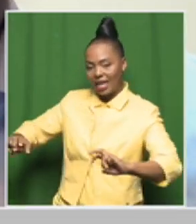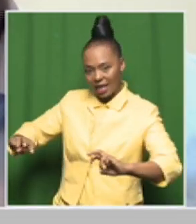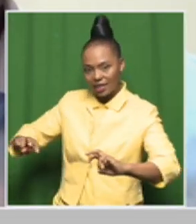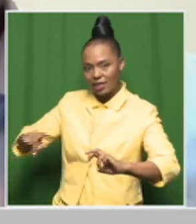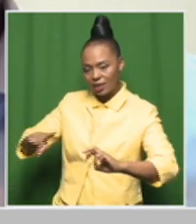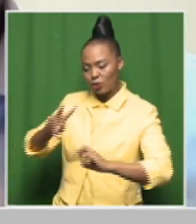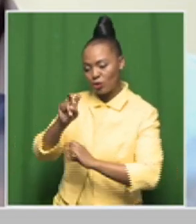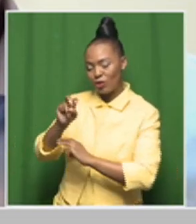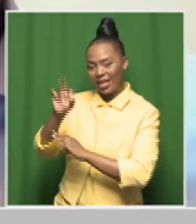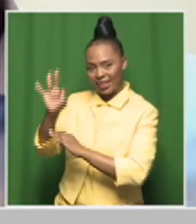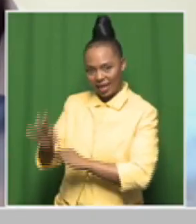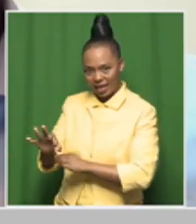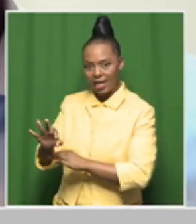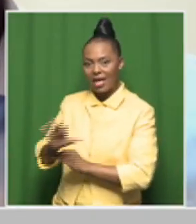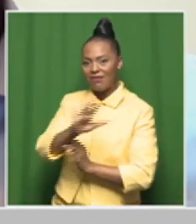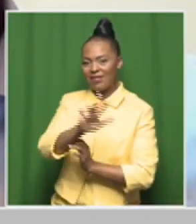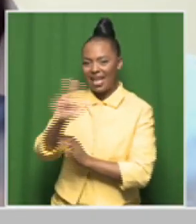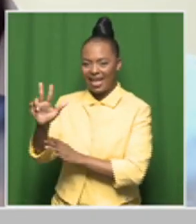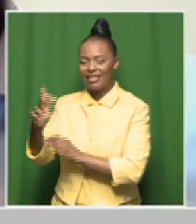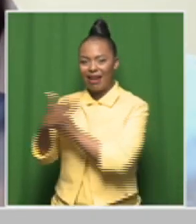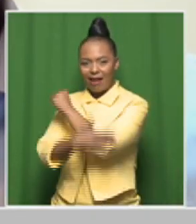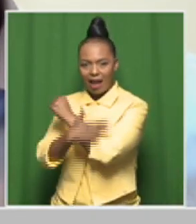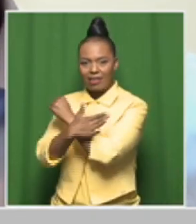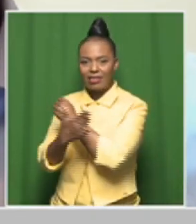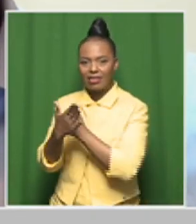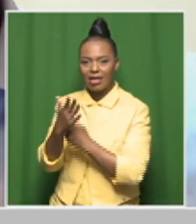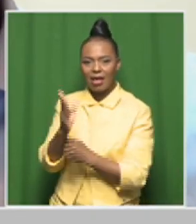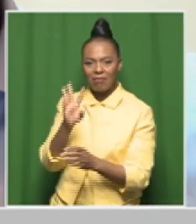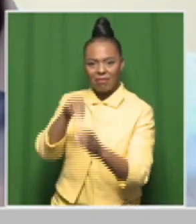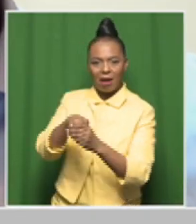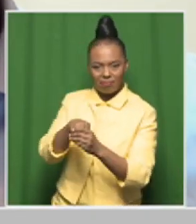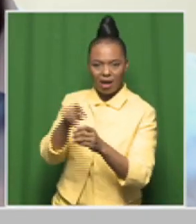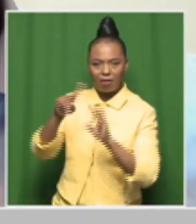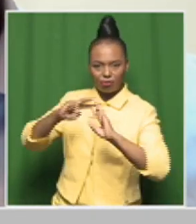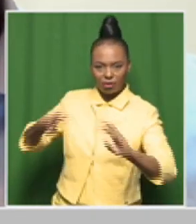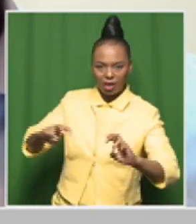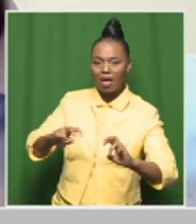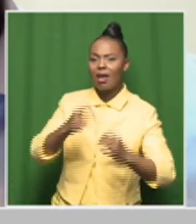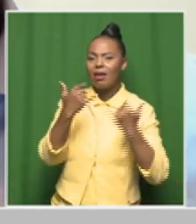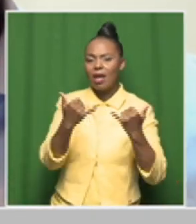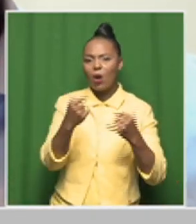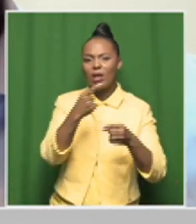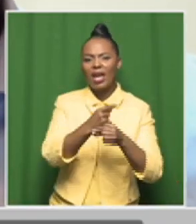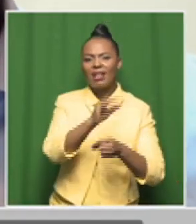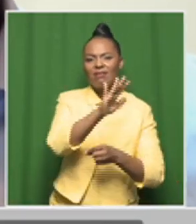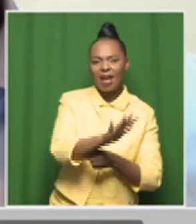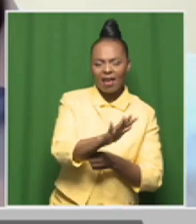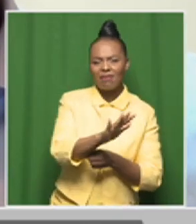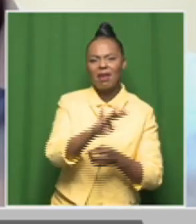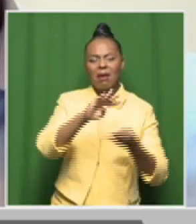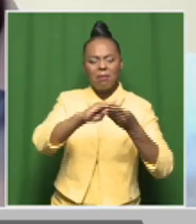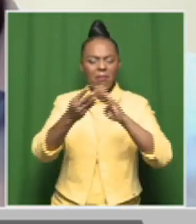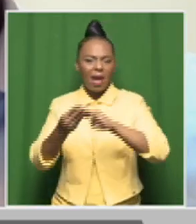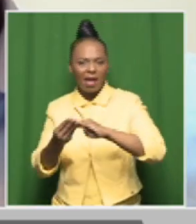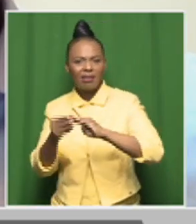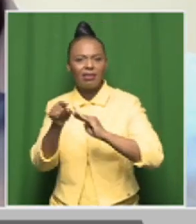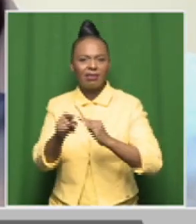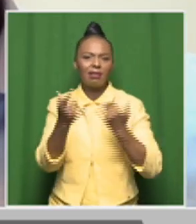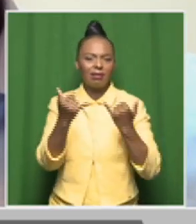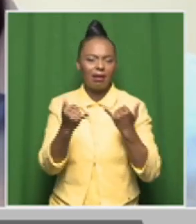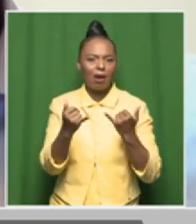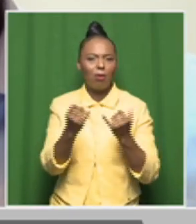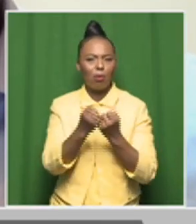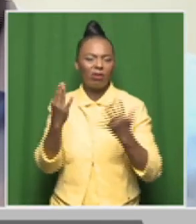countries that participated, South Africa was ranked last in the performance of grade fives in terms of maths. so talk to us really about the gravitas of